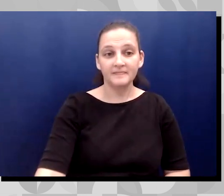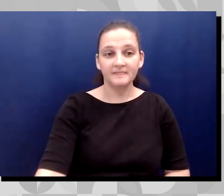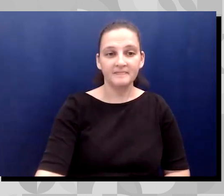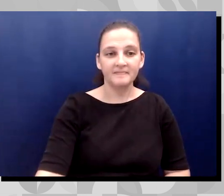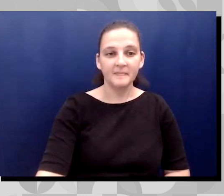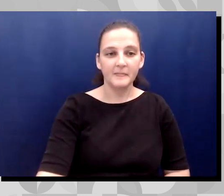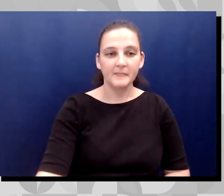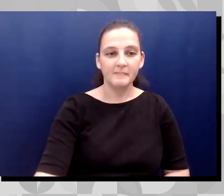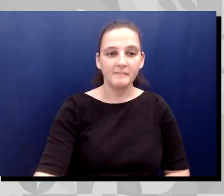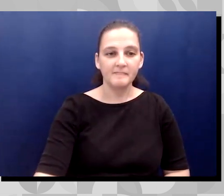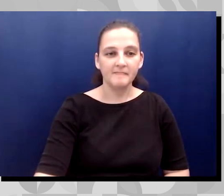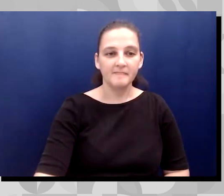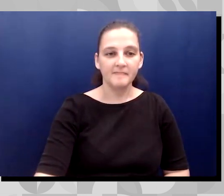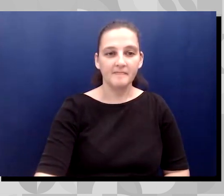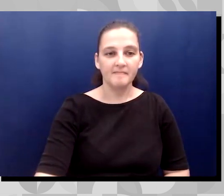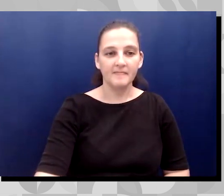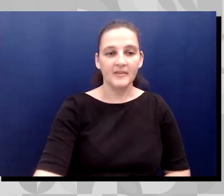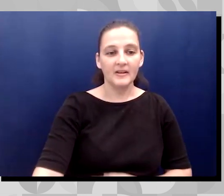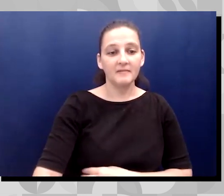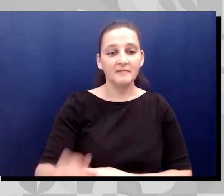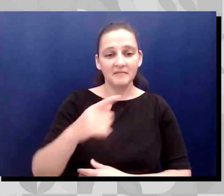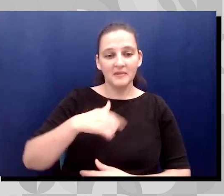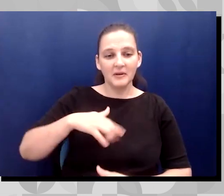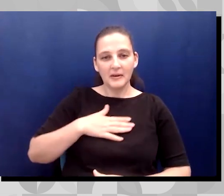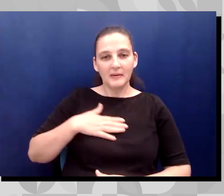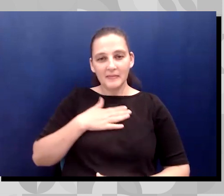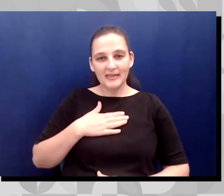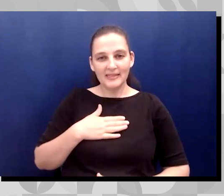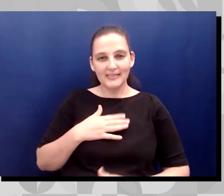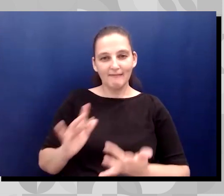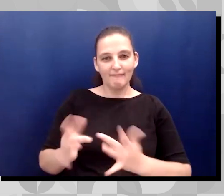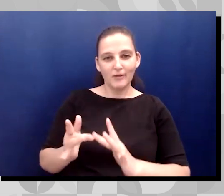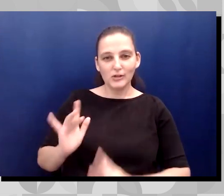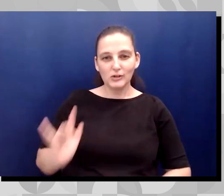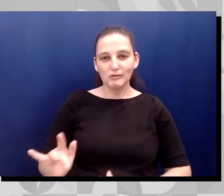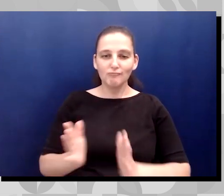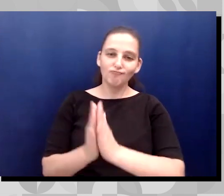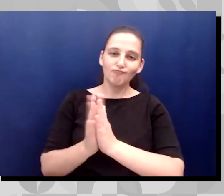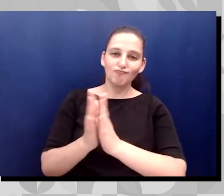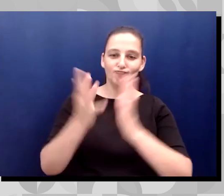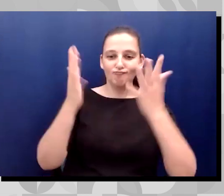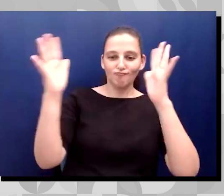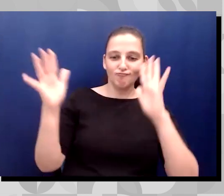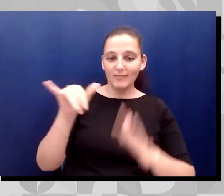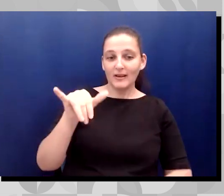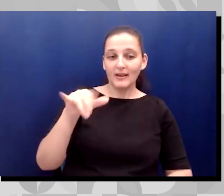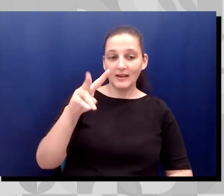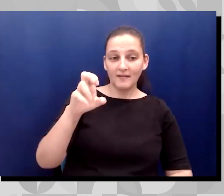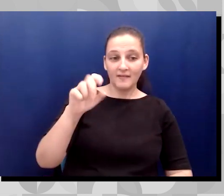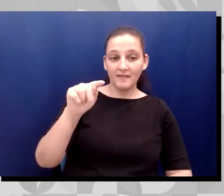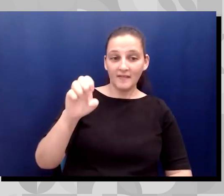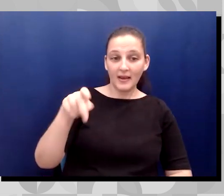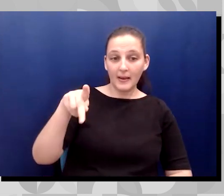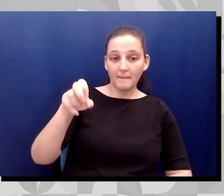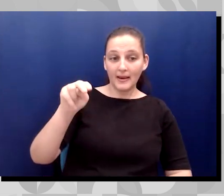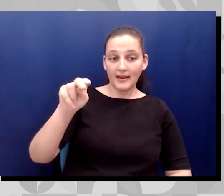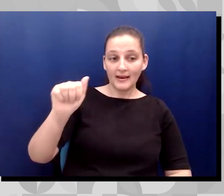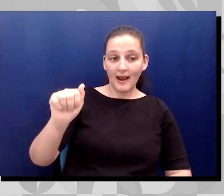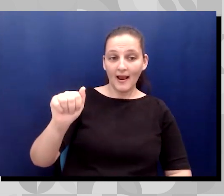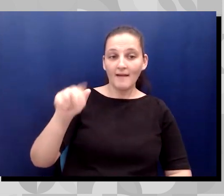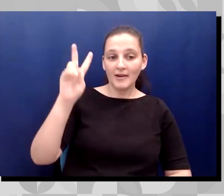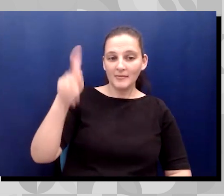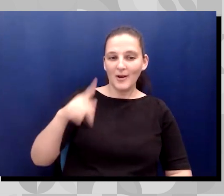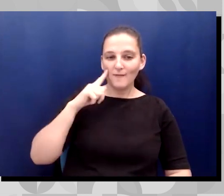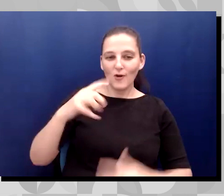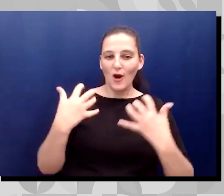today. And I'd like all of us to give a virtual round of applause and welcome to Yvette Peña, the Vice President of Audience